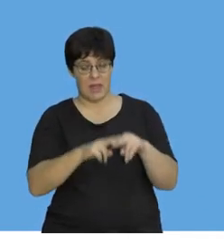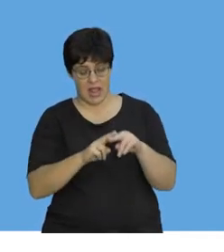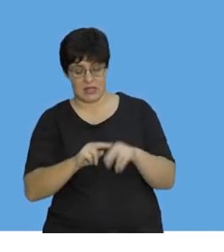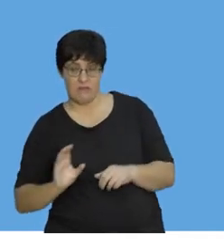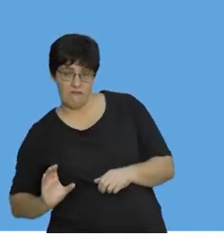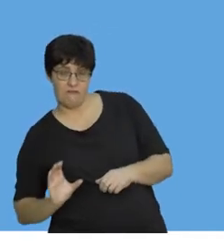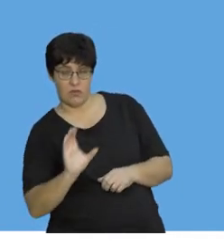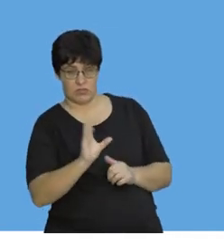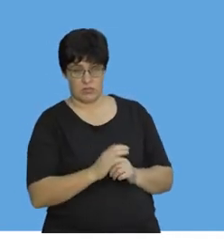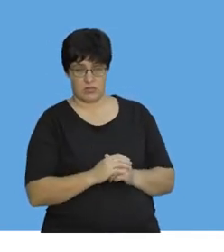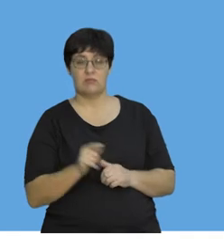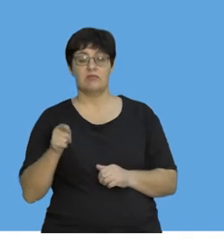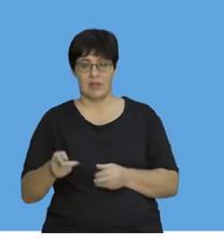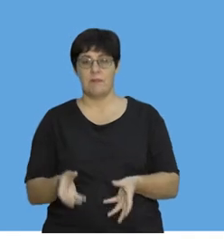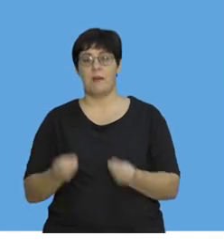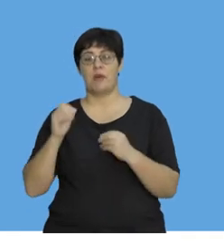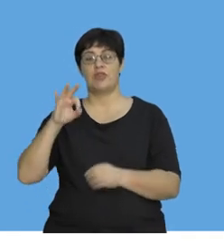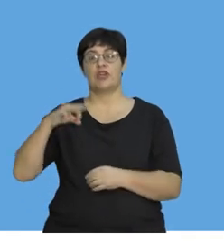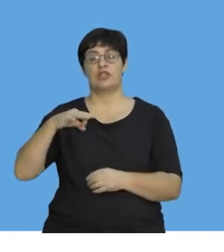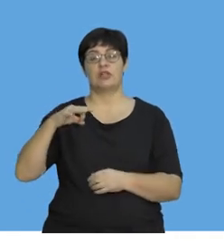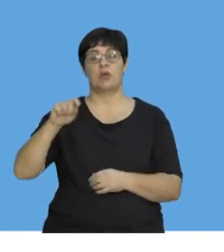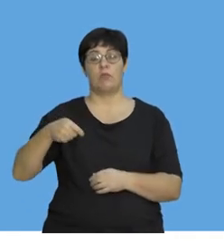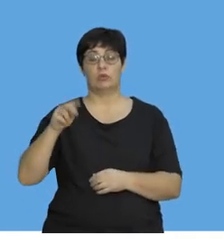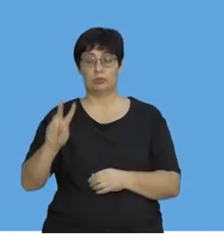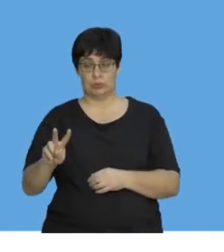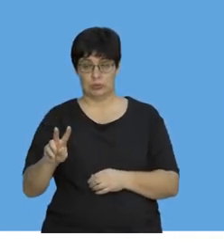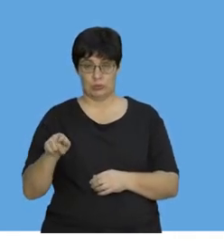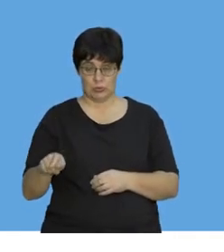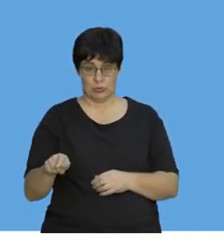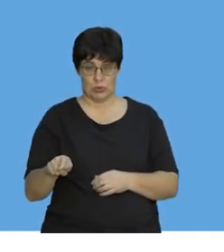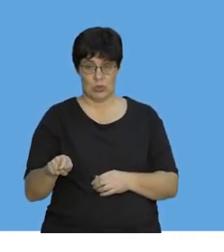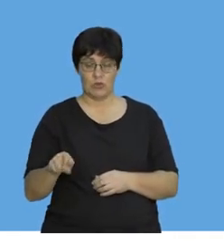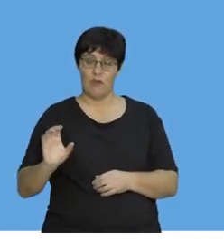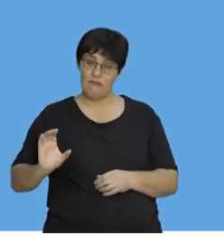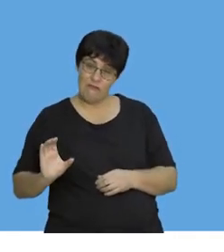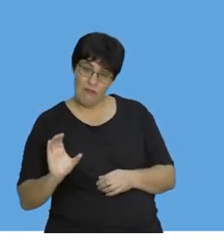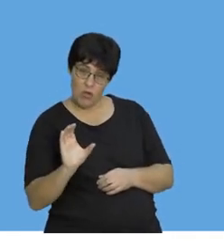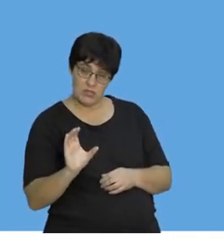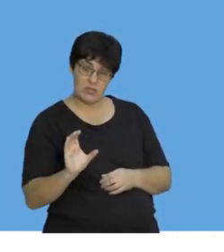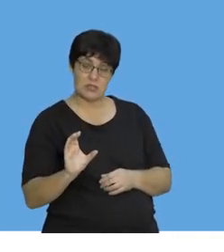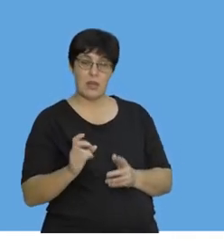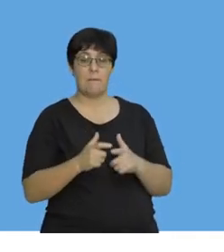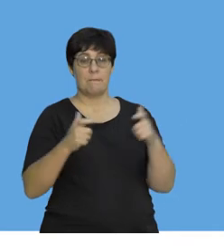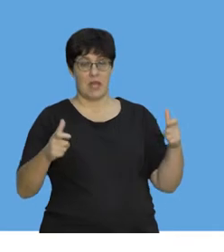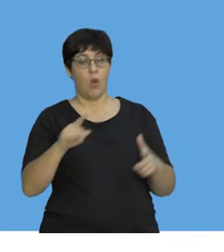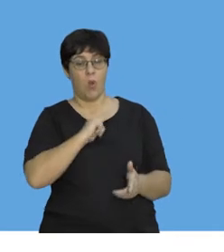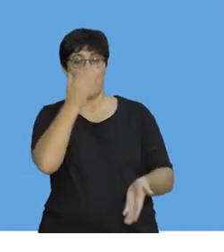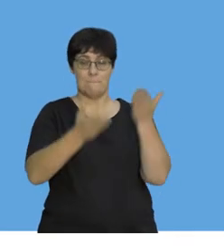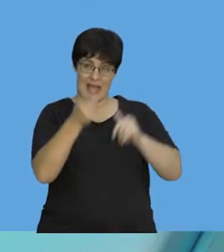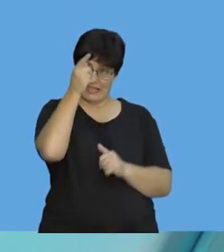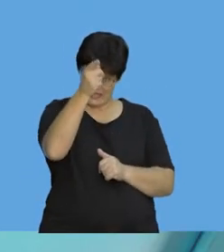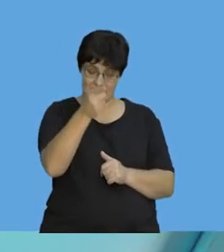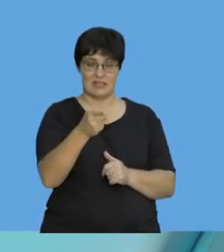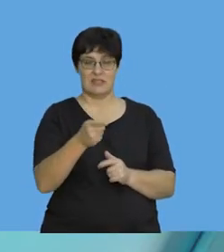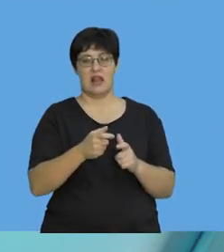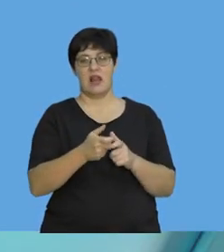the force. So, this one got 13,2 newtons. The force is bigger than it experiences because its